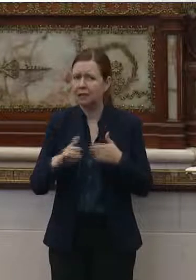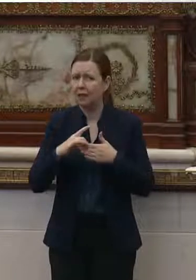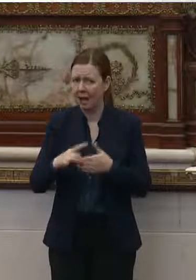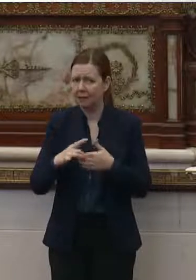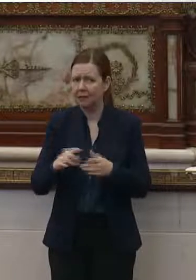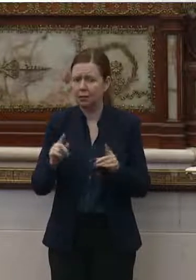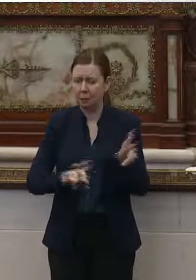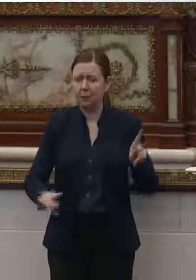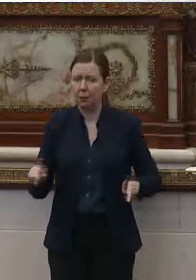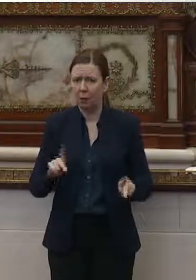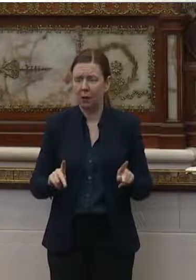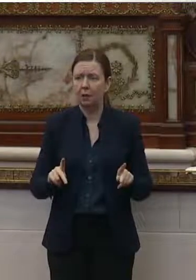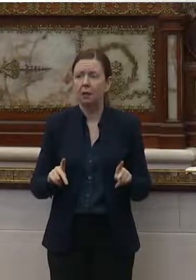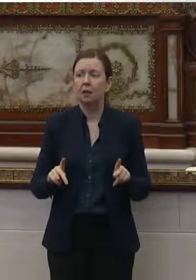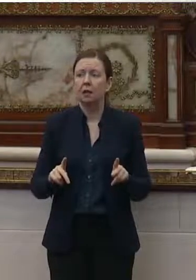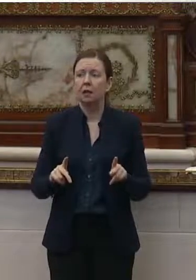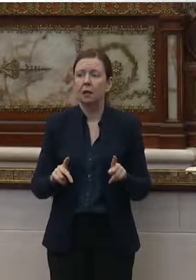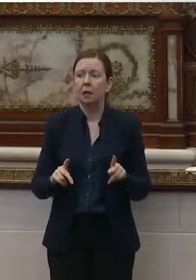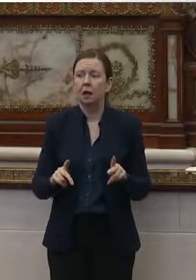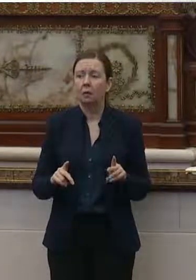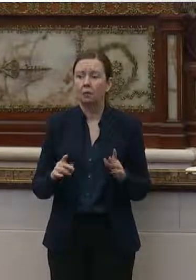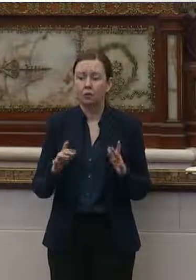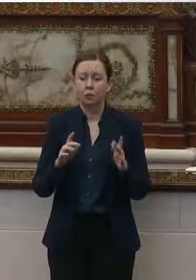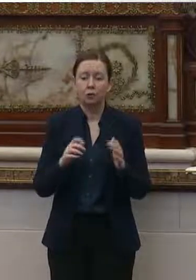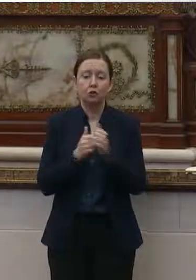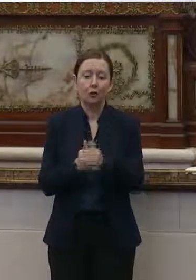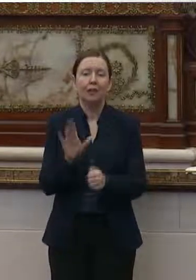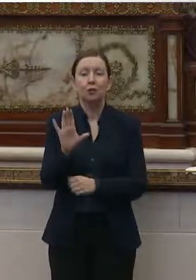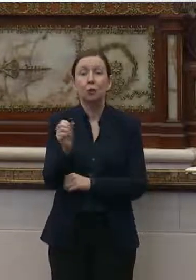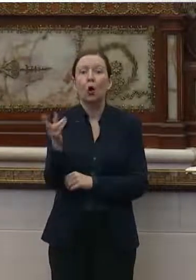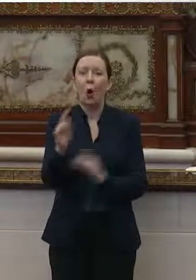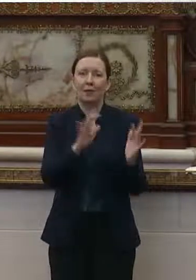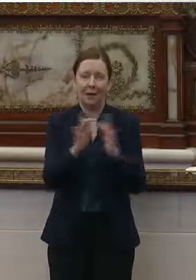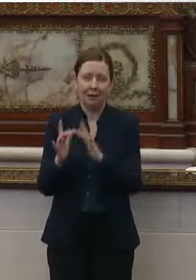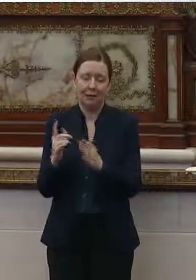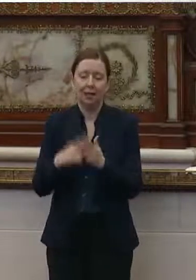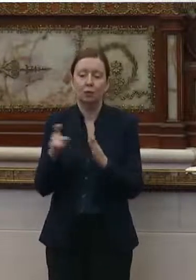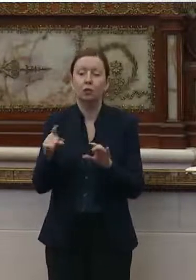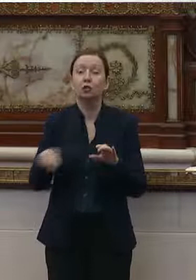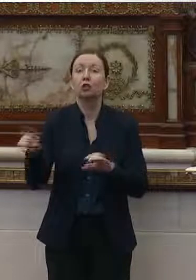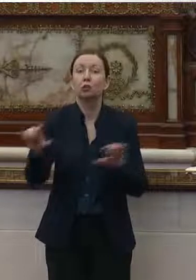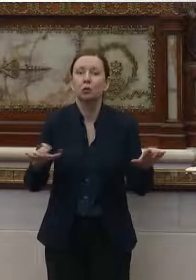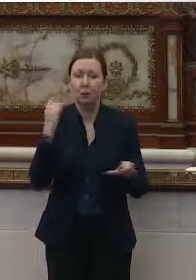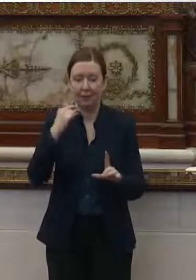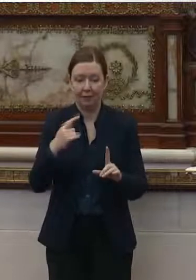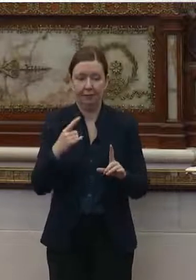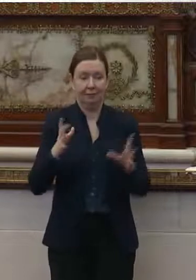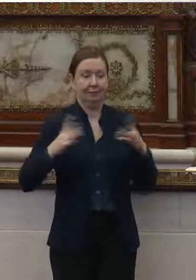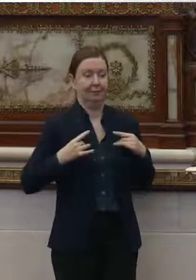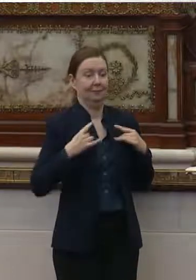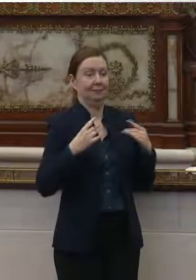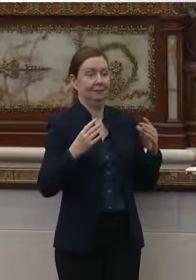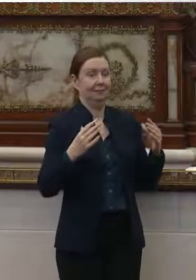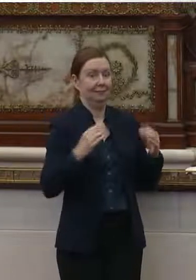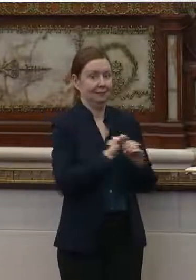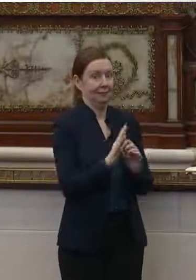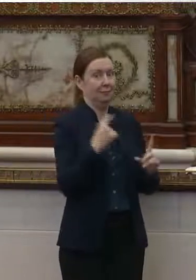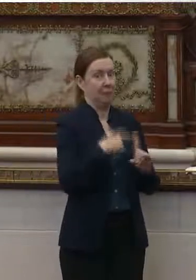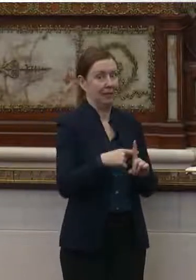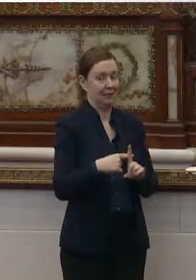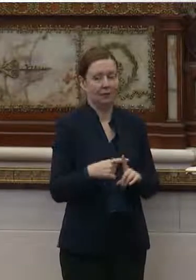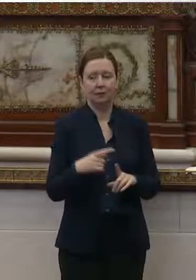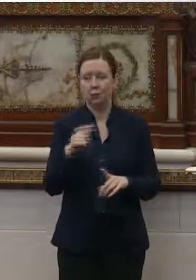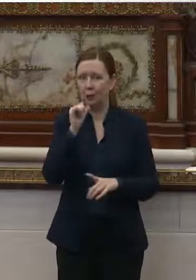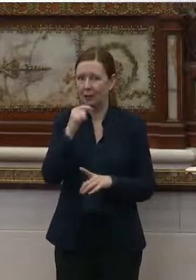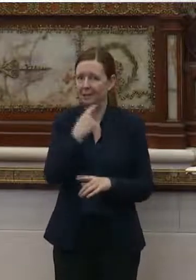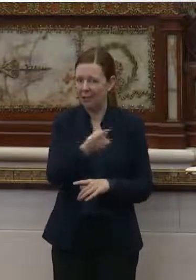people that internally we're calling right now, trace your own contacts of what you should do if you are positive so that, uh, we don't need to guide you